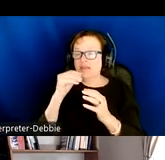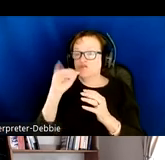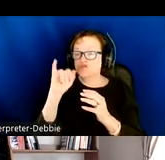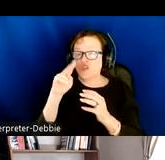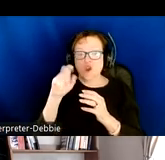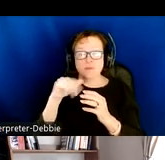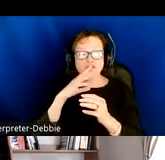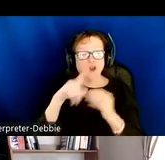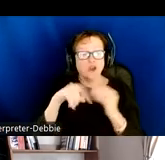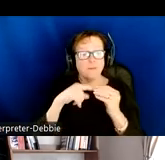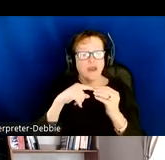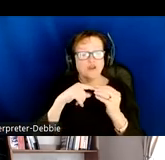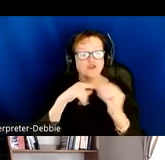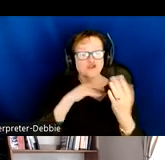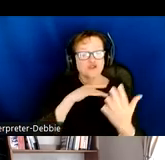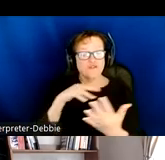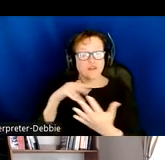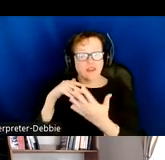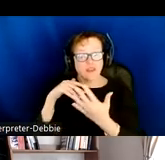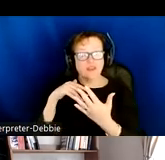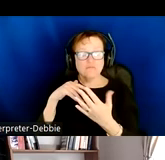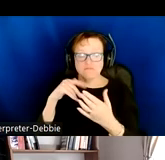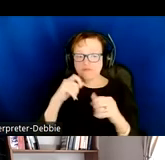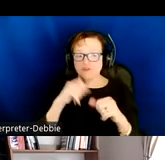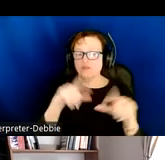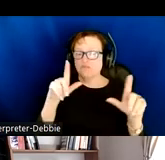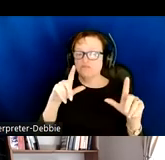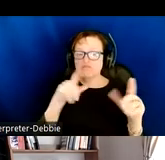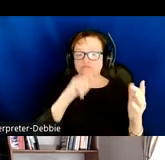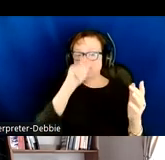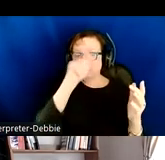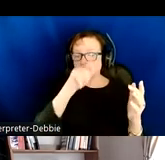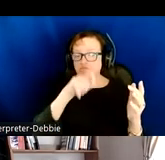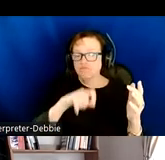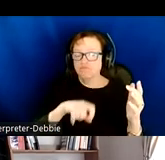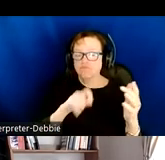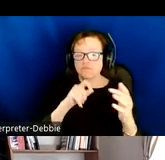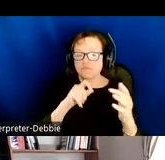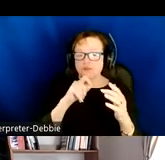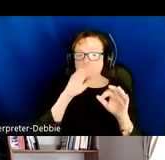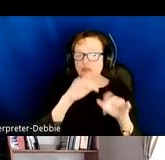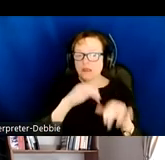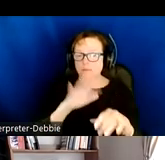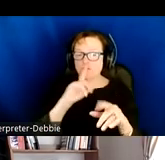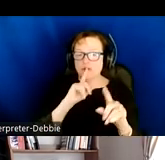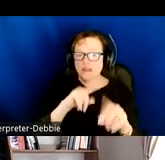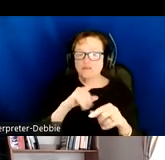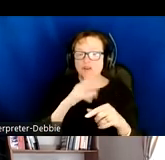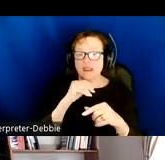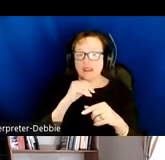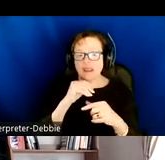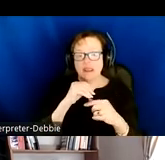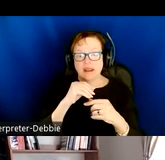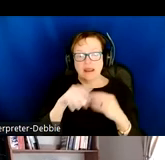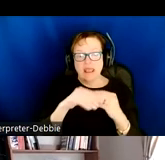can go and you can fill out that survey, which gives us some information about what tools people are using. And it also serves as populating our database